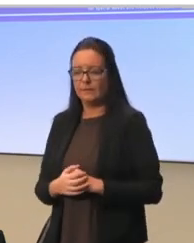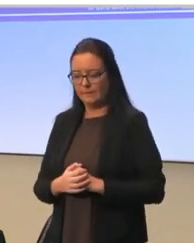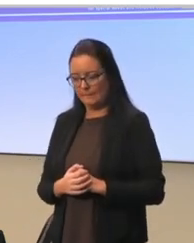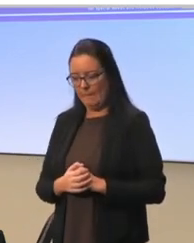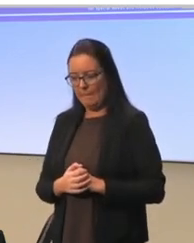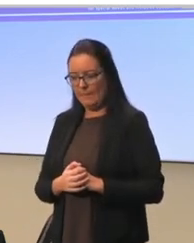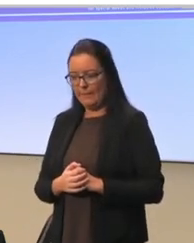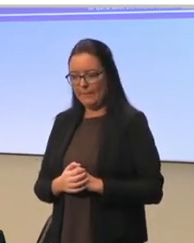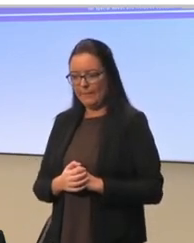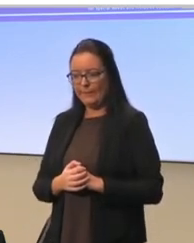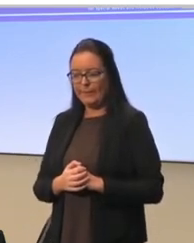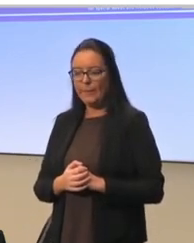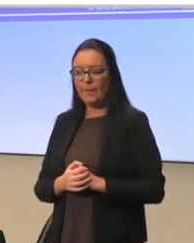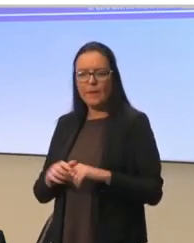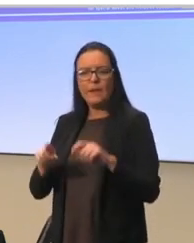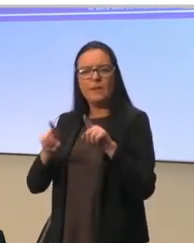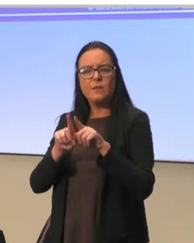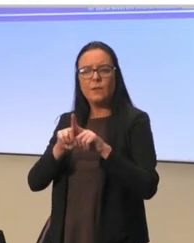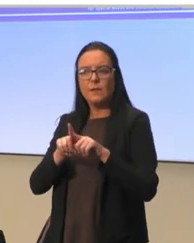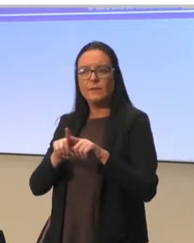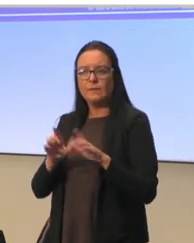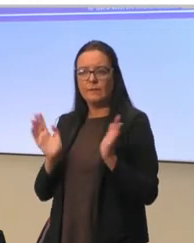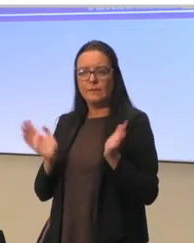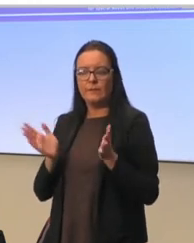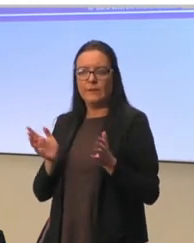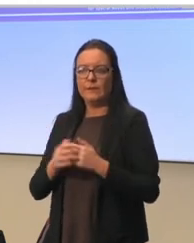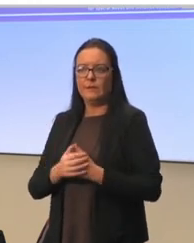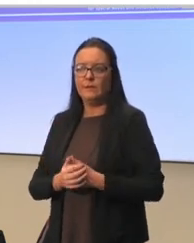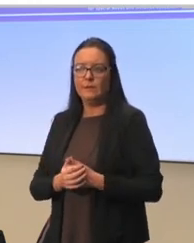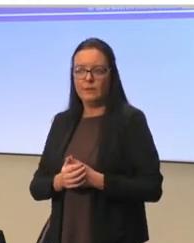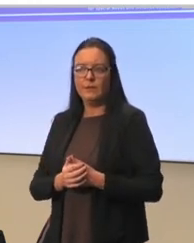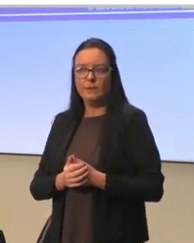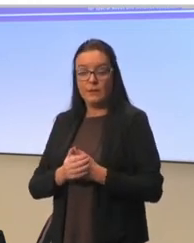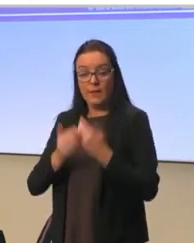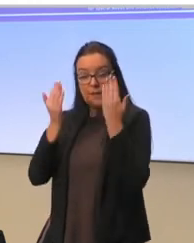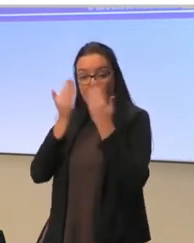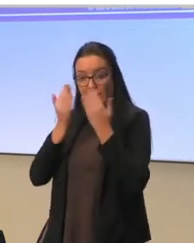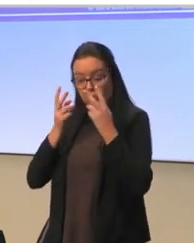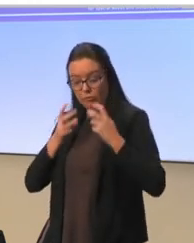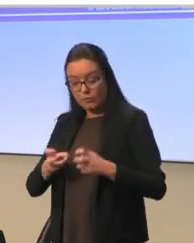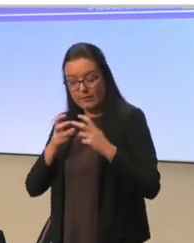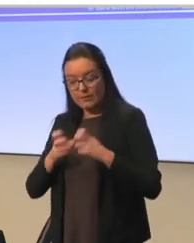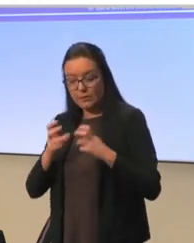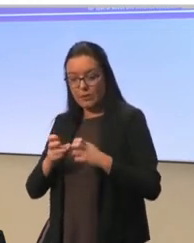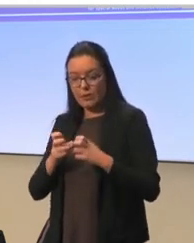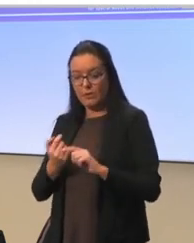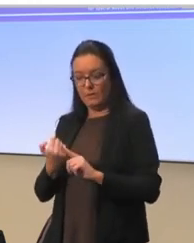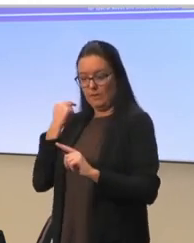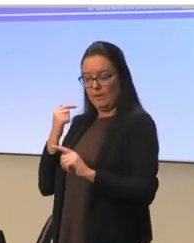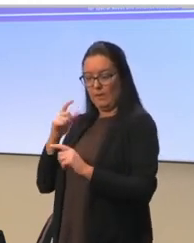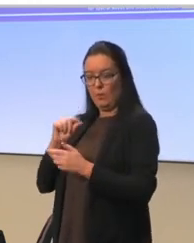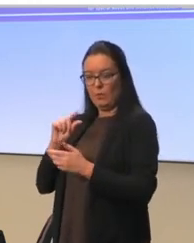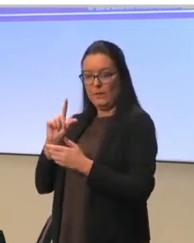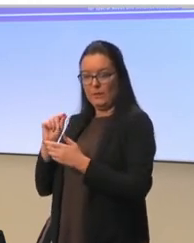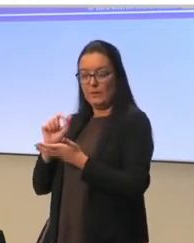So, yes, and also we had done literature research of 2020 publications, so everything that